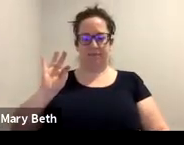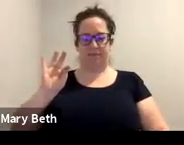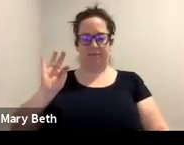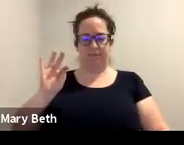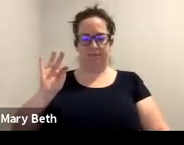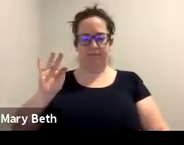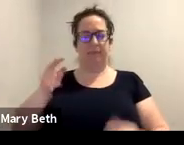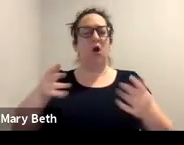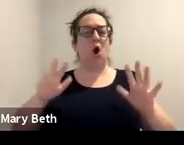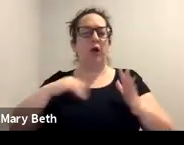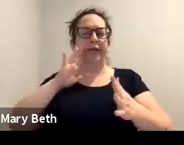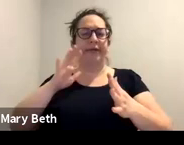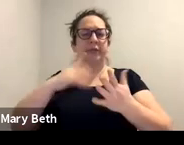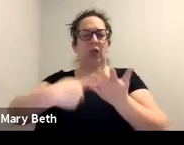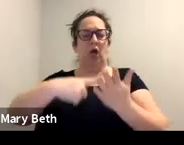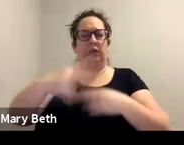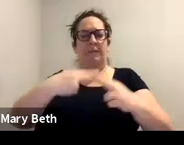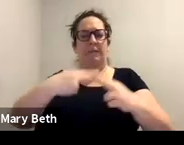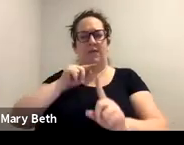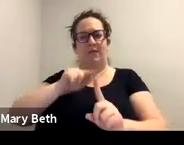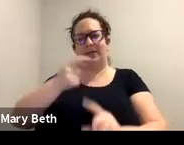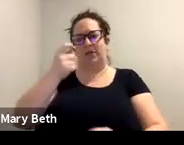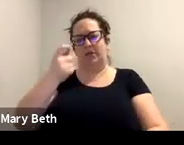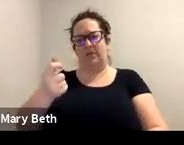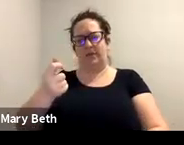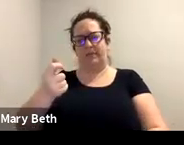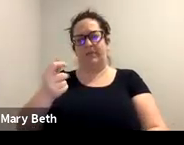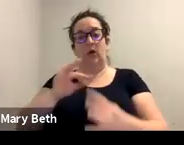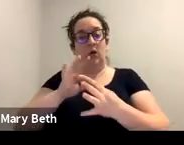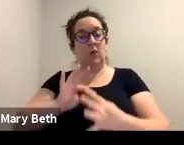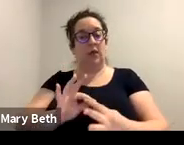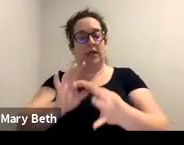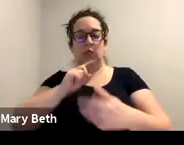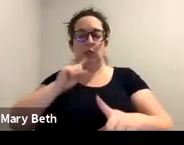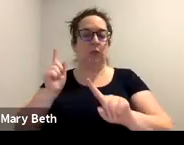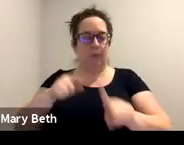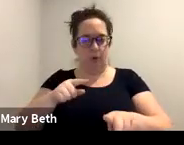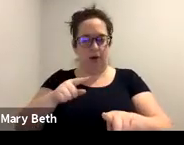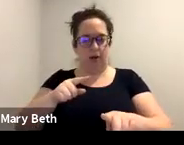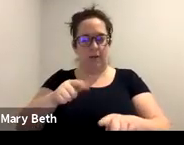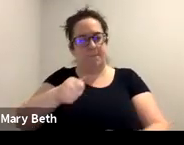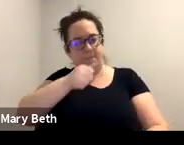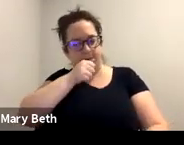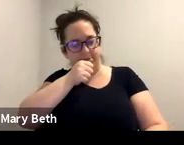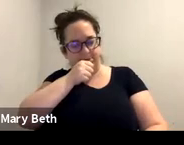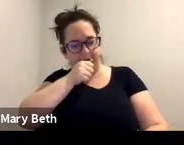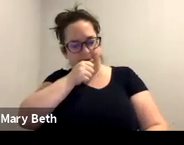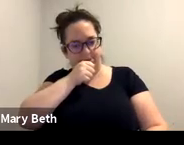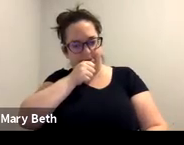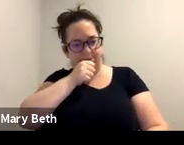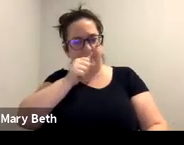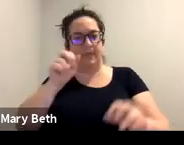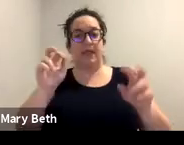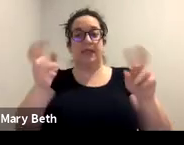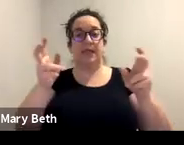related to reporting and privacy. Um, Title IX for any